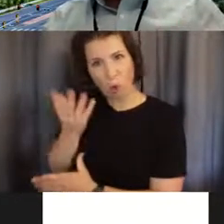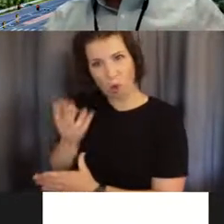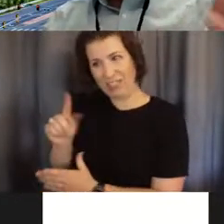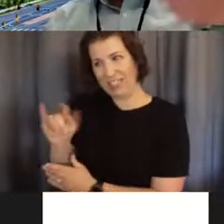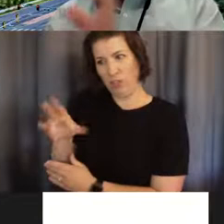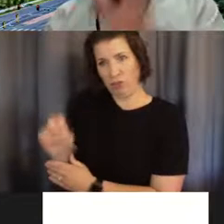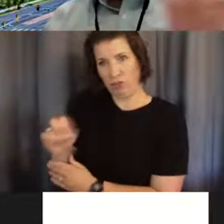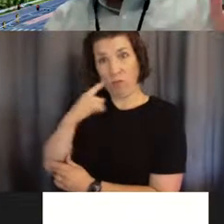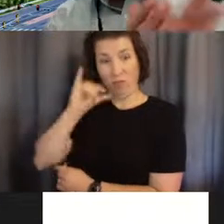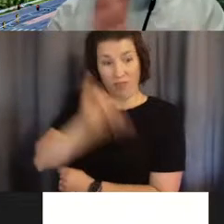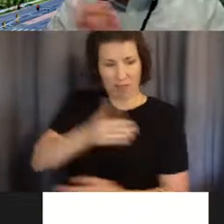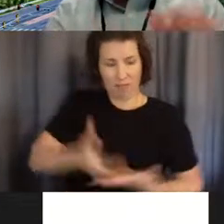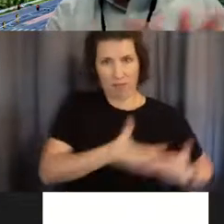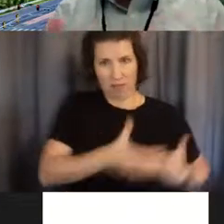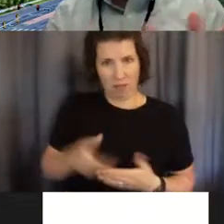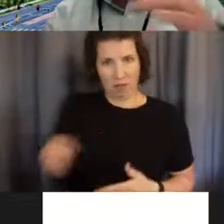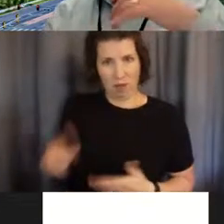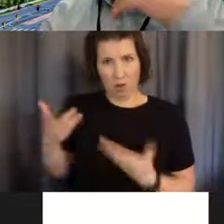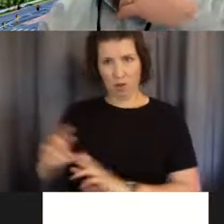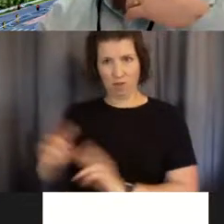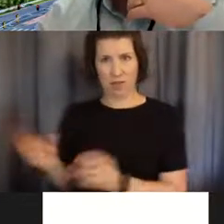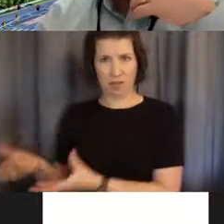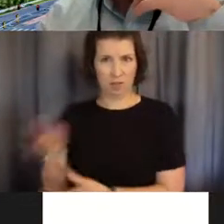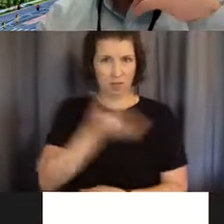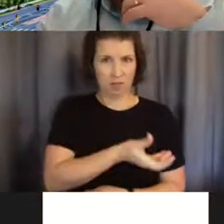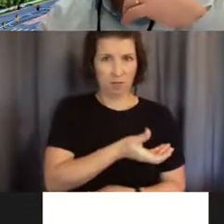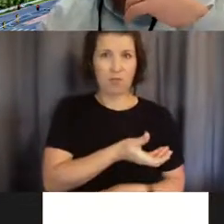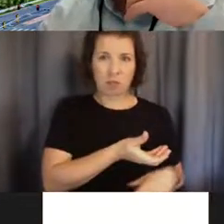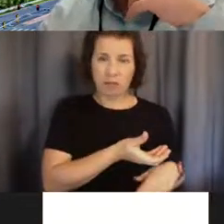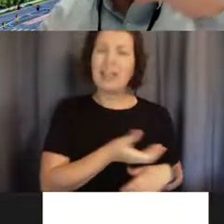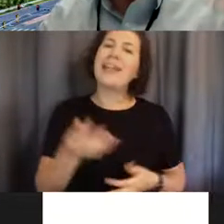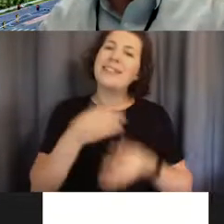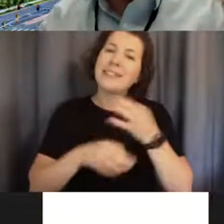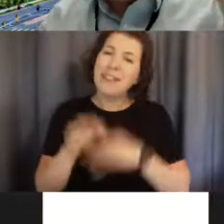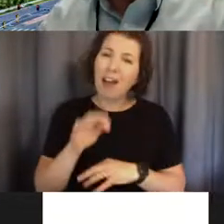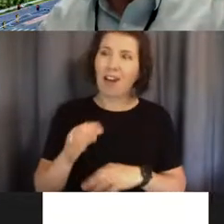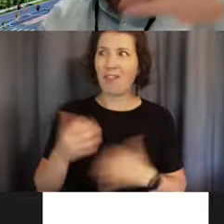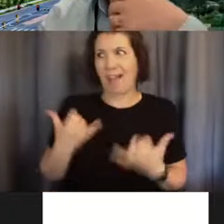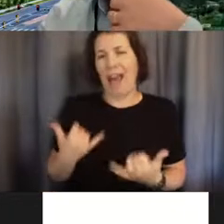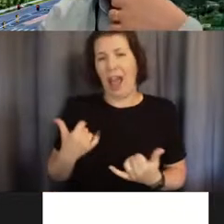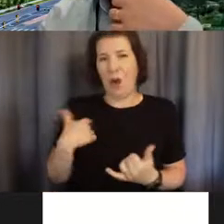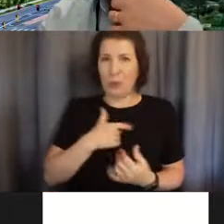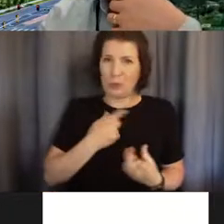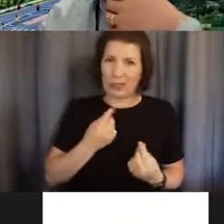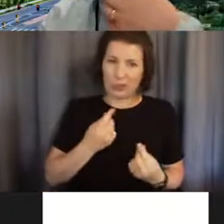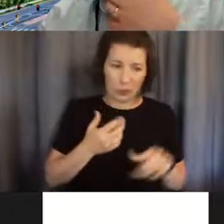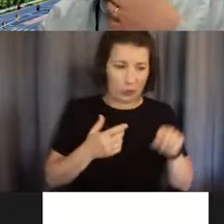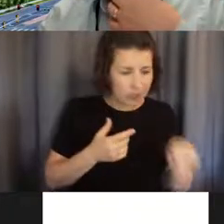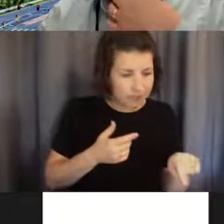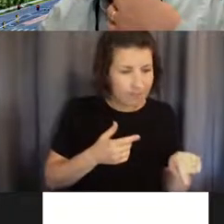instead of just do these palliative patching, to actually reconstruct a typical heart shape